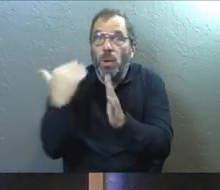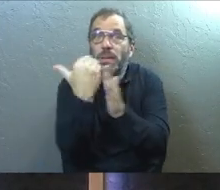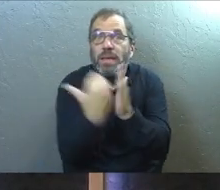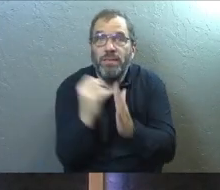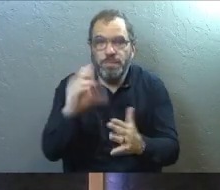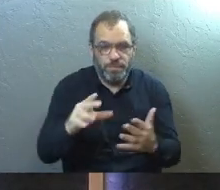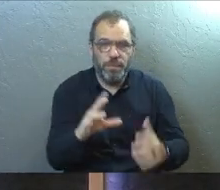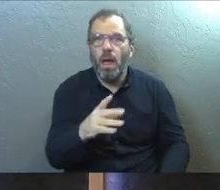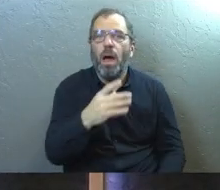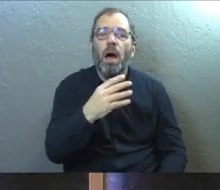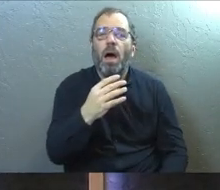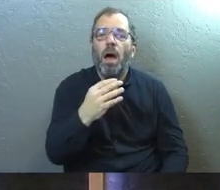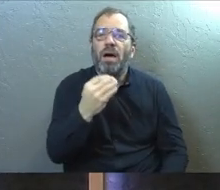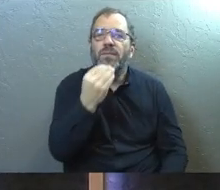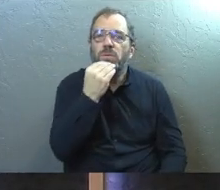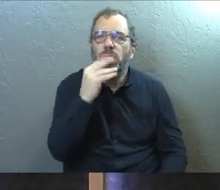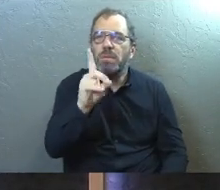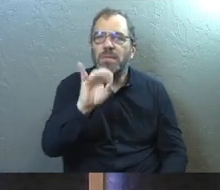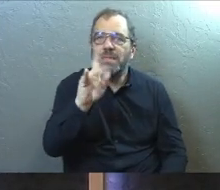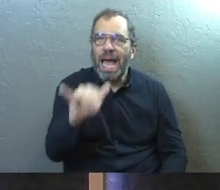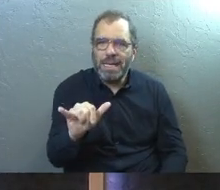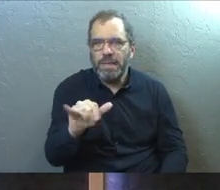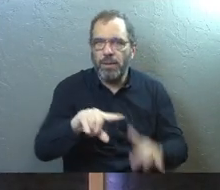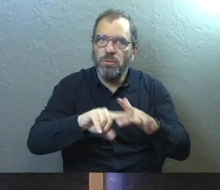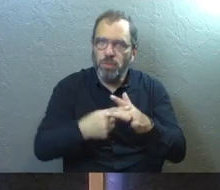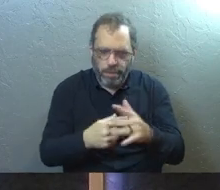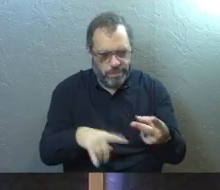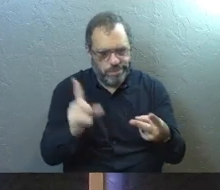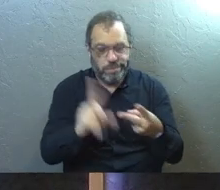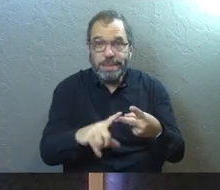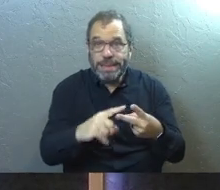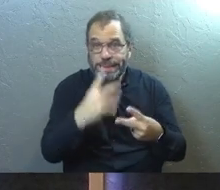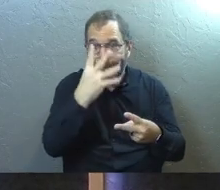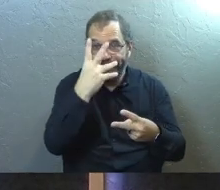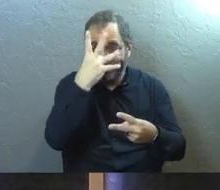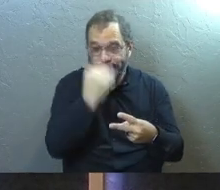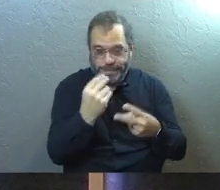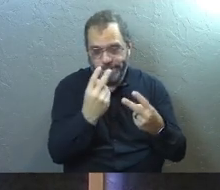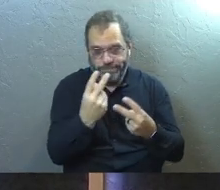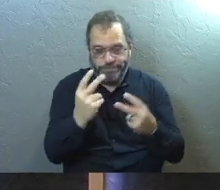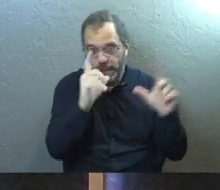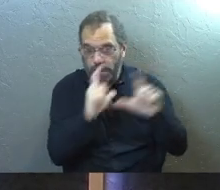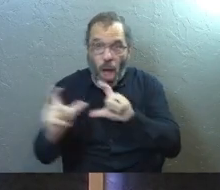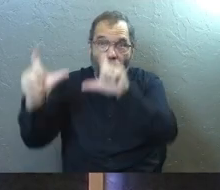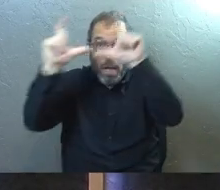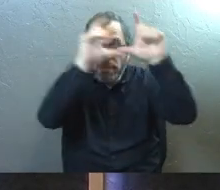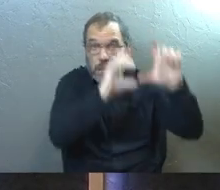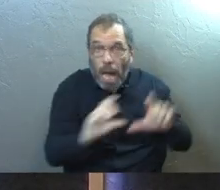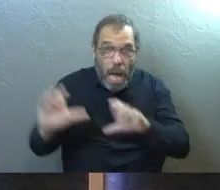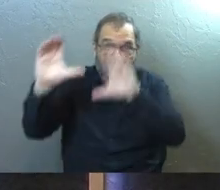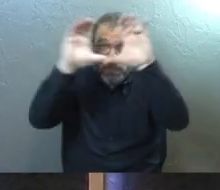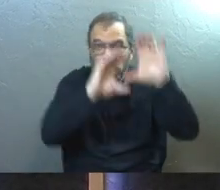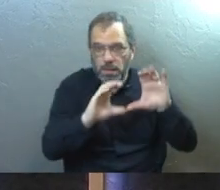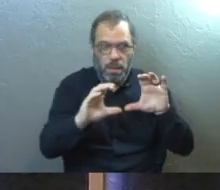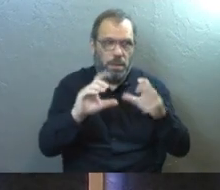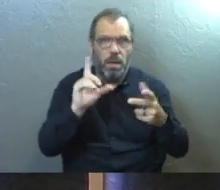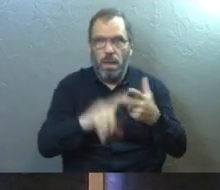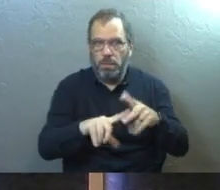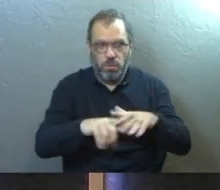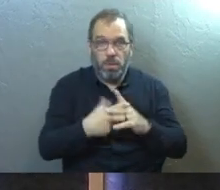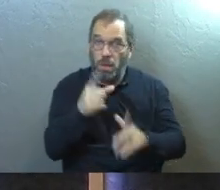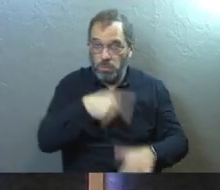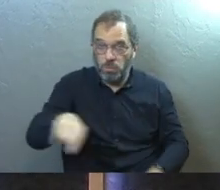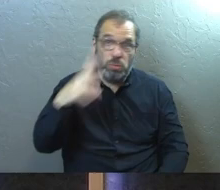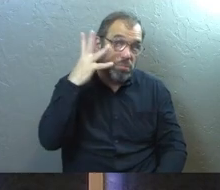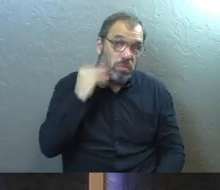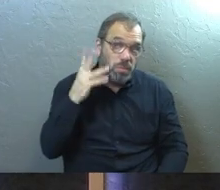you a list. Dietary problems can feed into it. Sleeplessness and insomnia can feed into episodes that